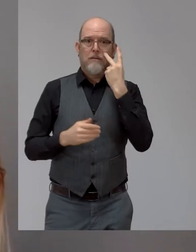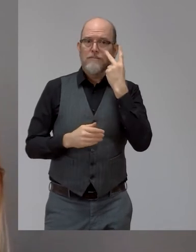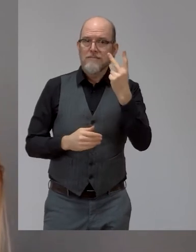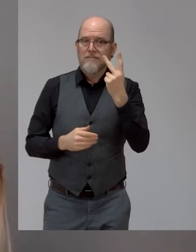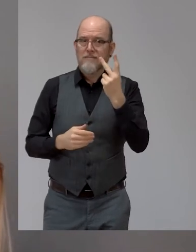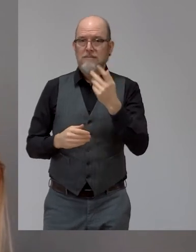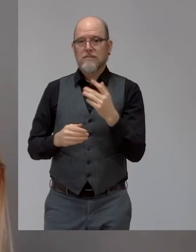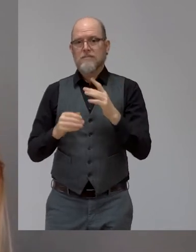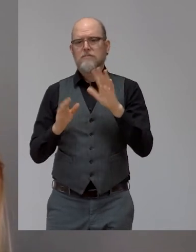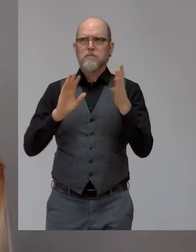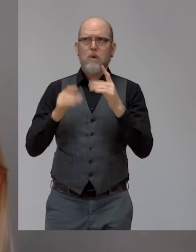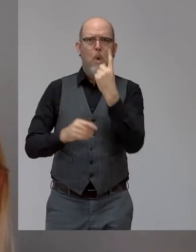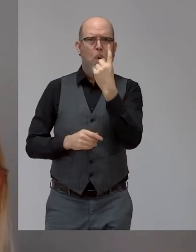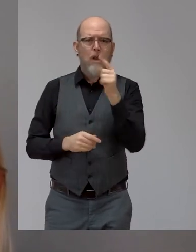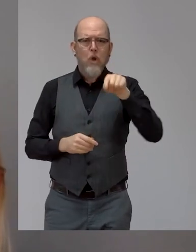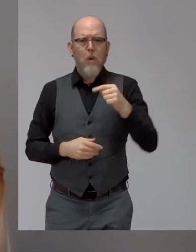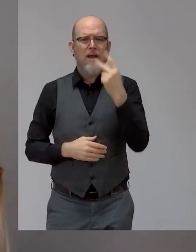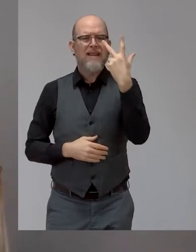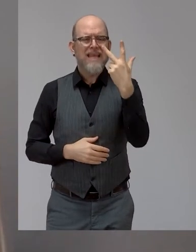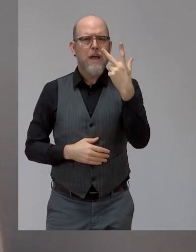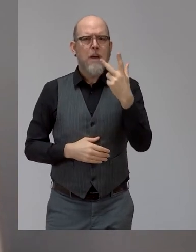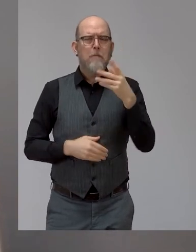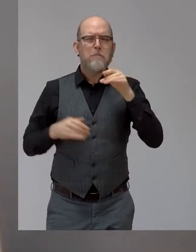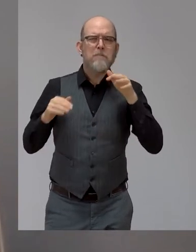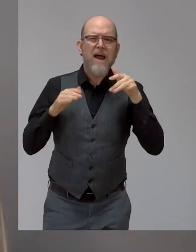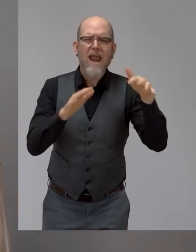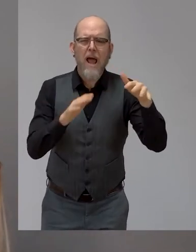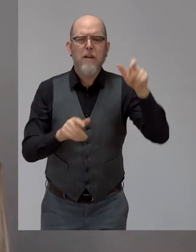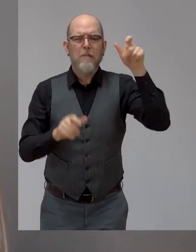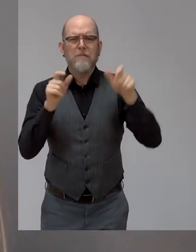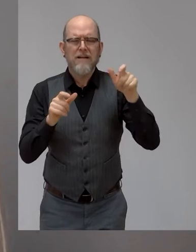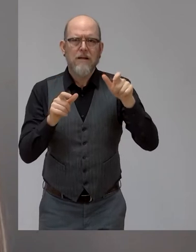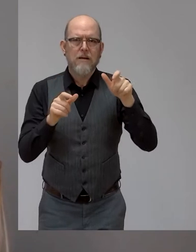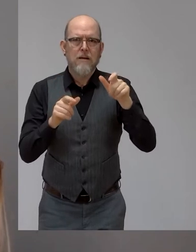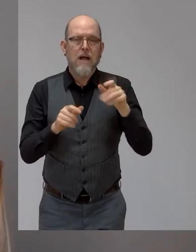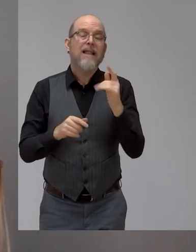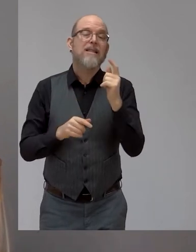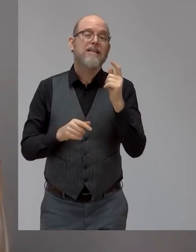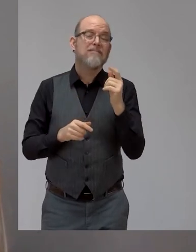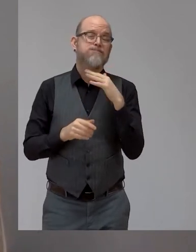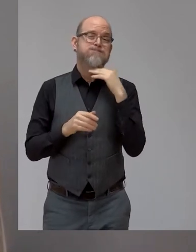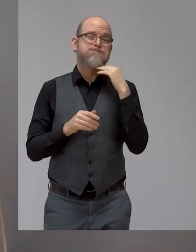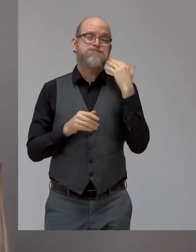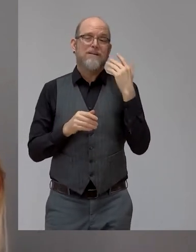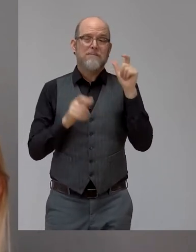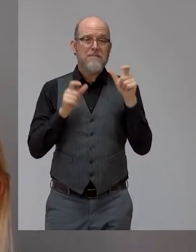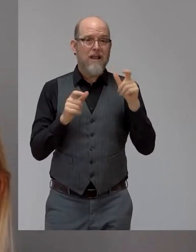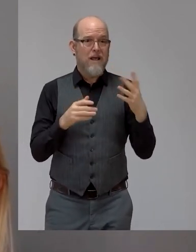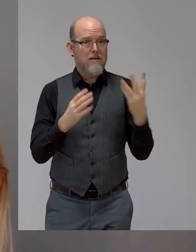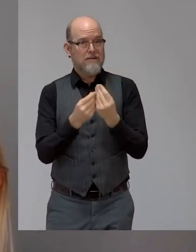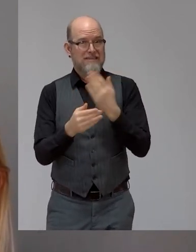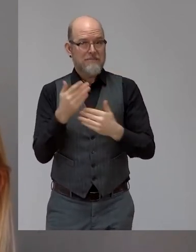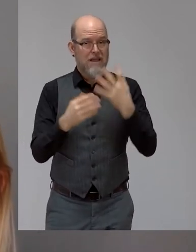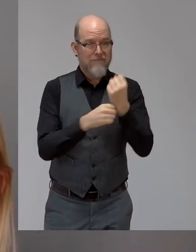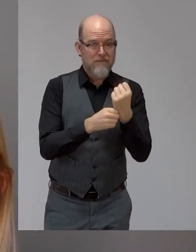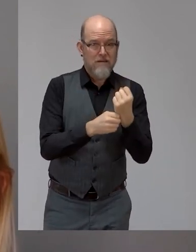ages of 18 and 64. Today, we are delighted to have two leaders who both in the